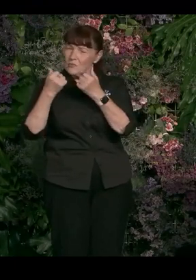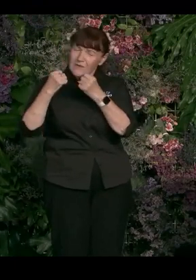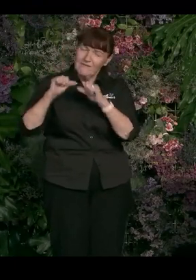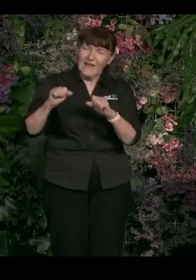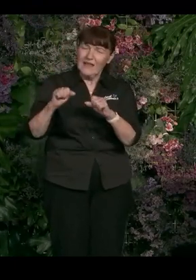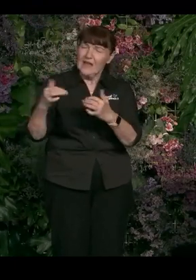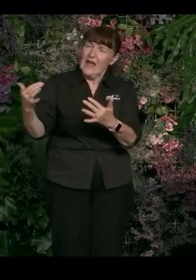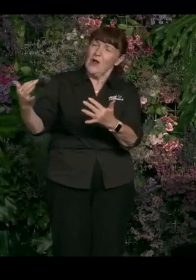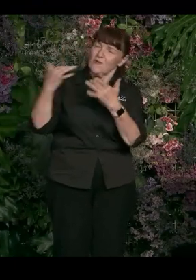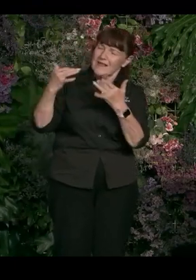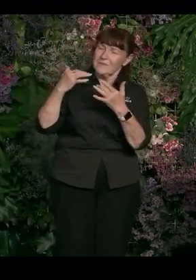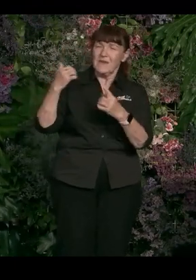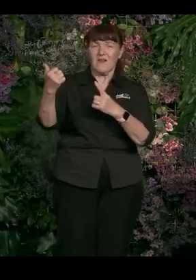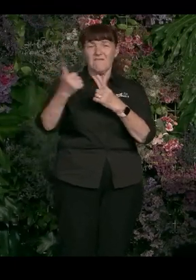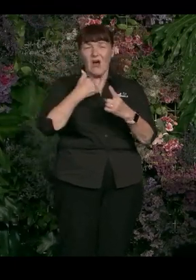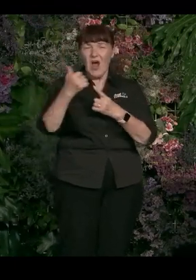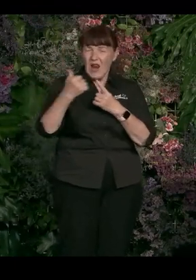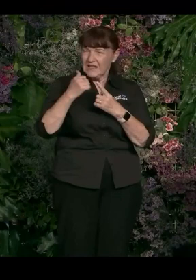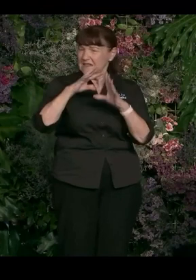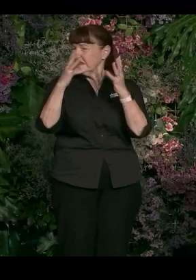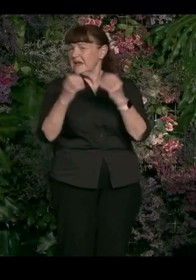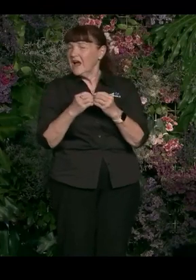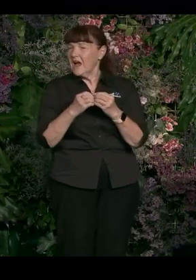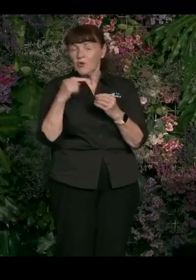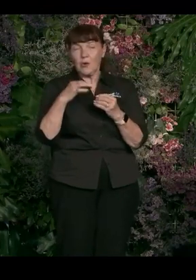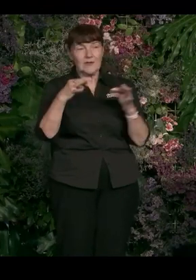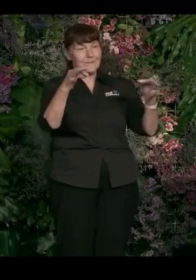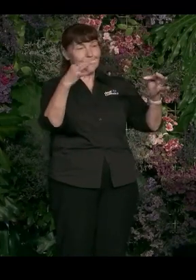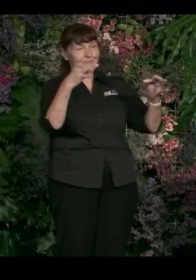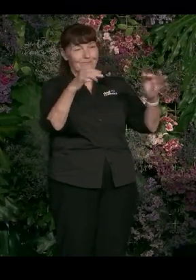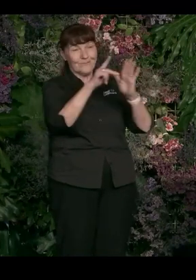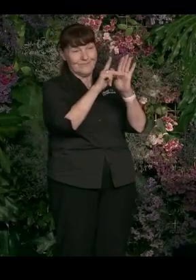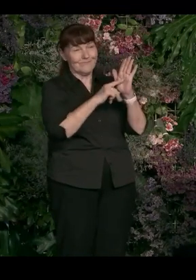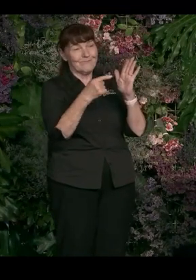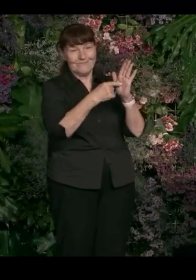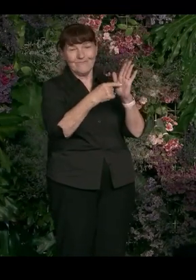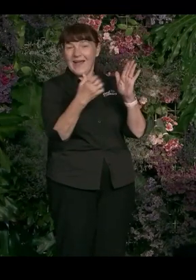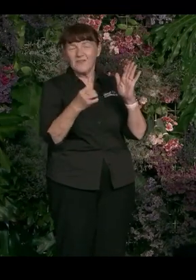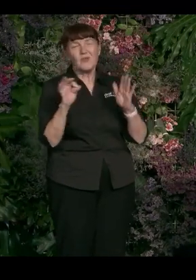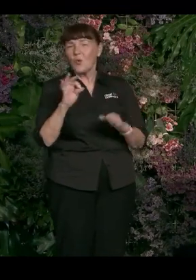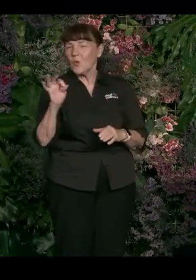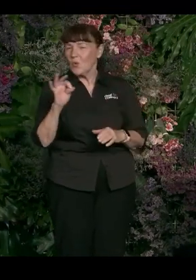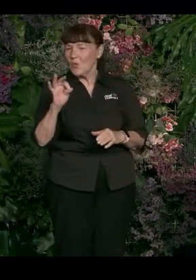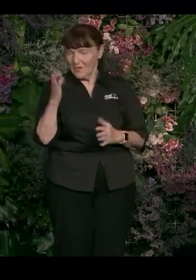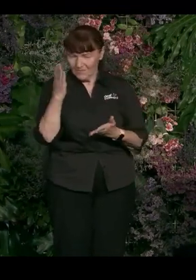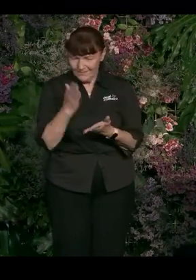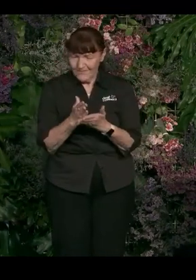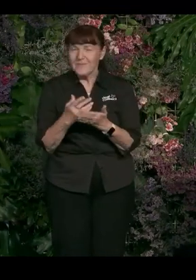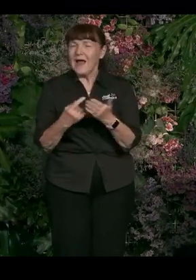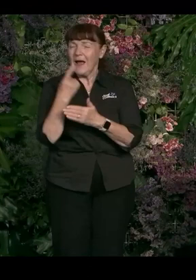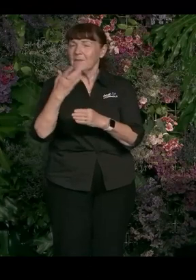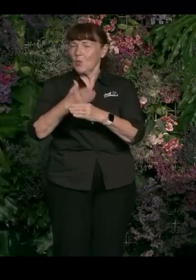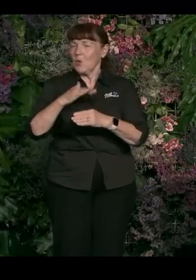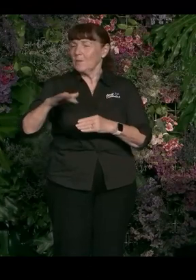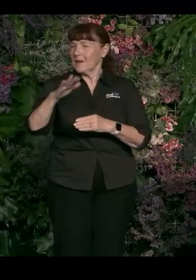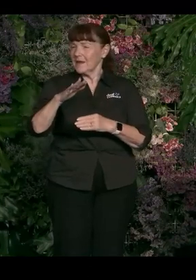not just have a complaints policy. You know, to have, to have those changes happening means you've got to create a